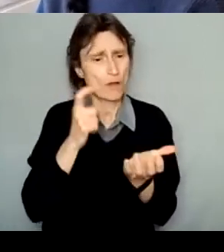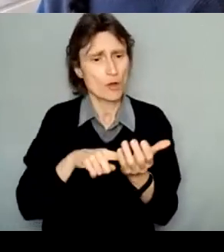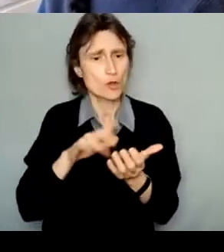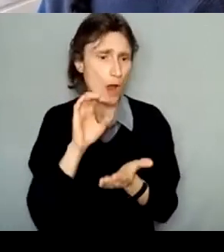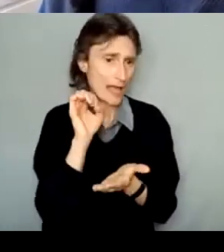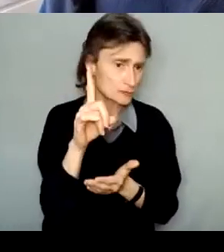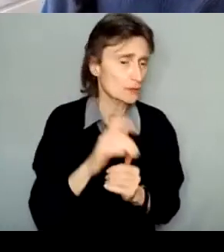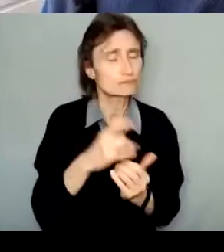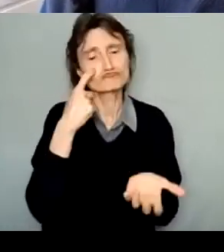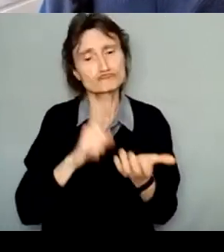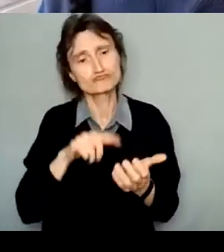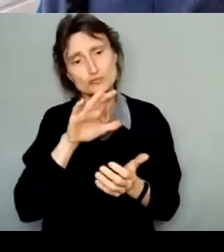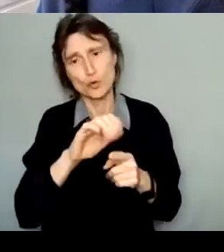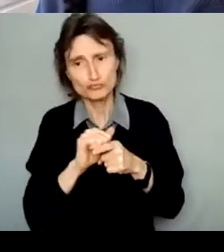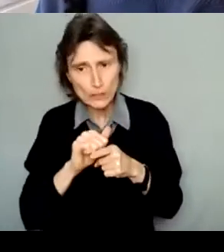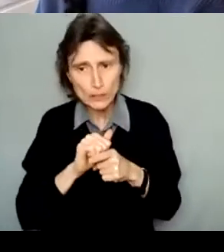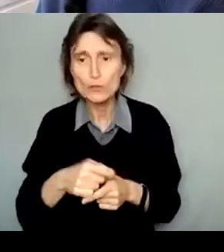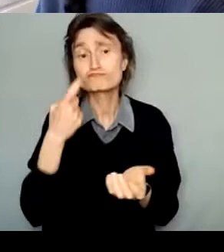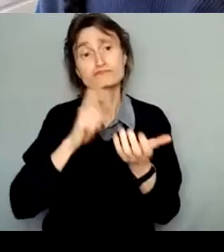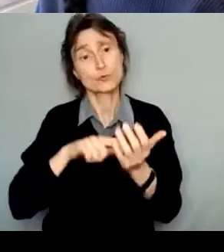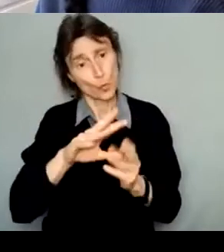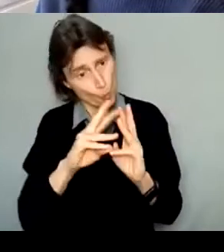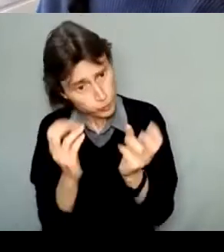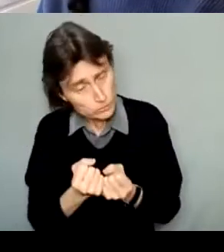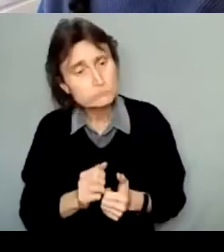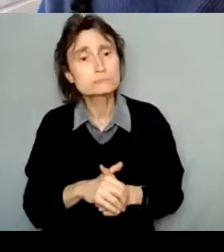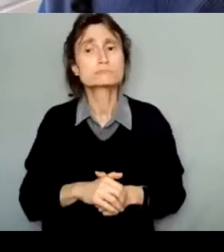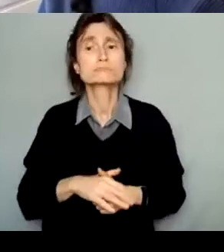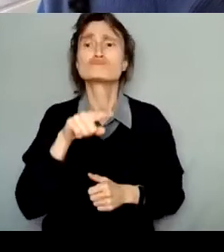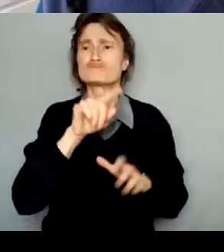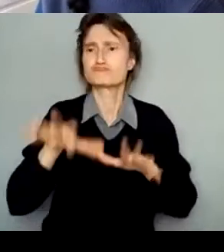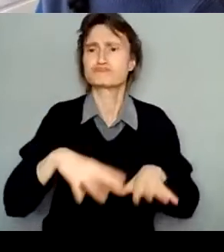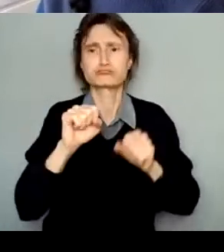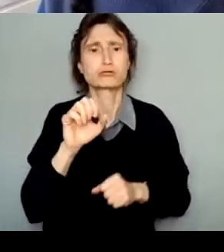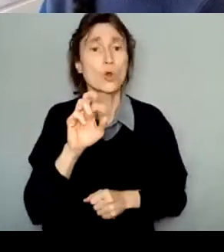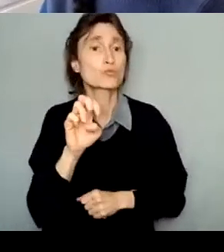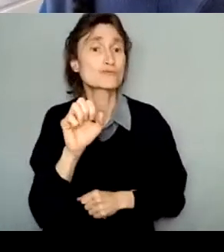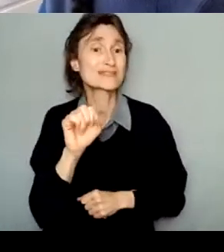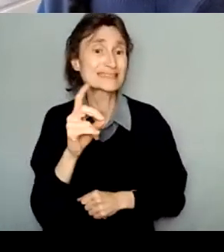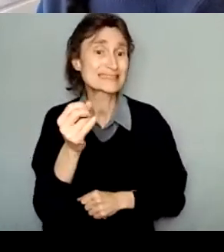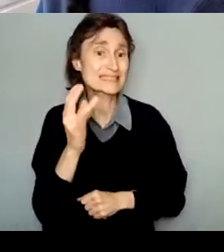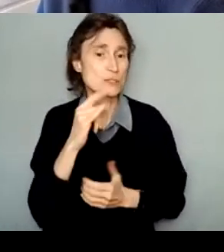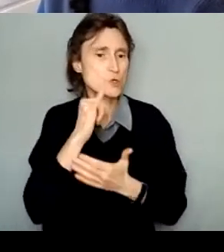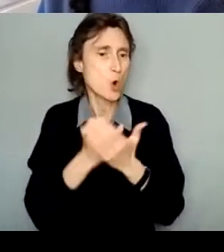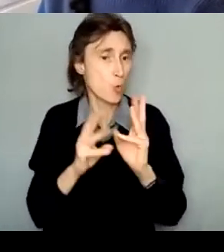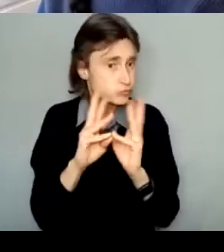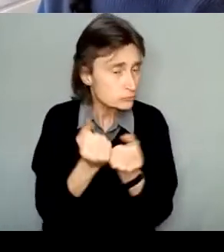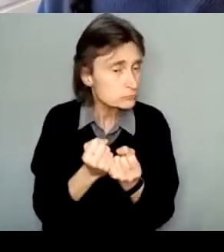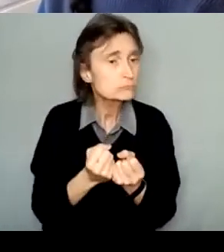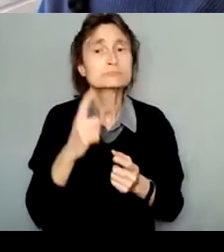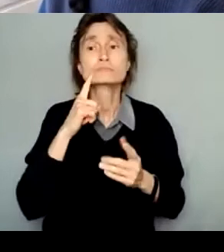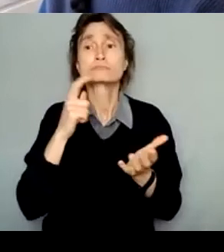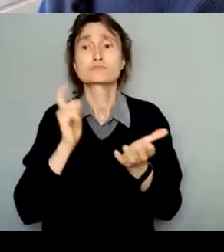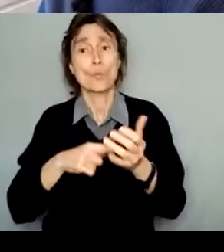workshops, residencies, works produced, commissions, awards, grants, past performances,